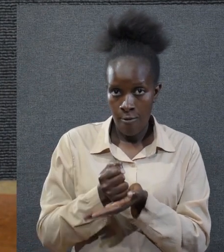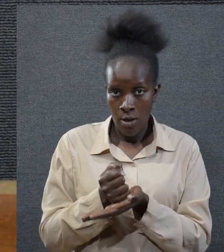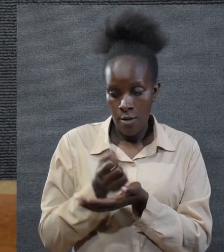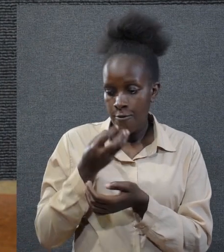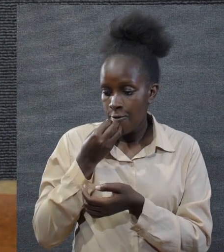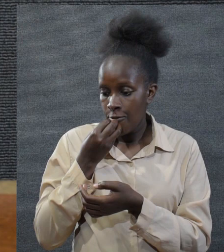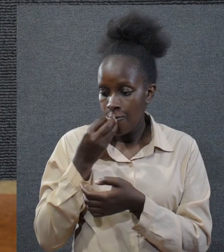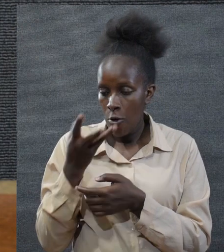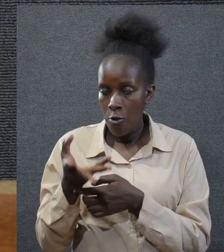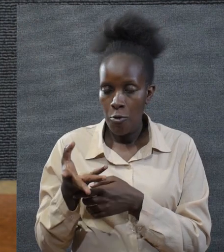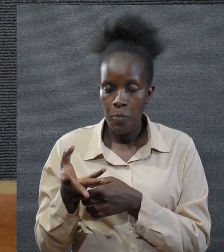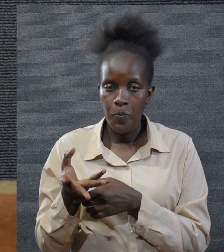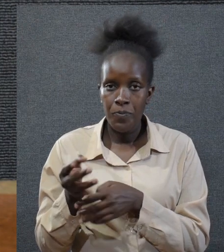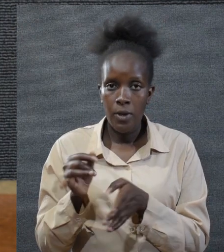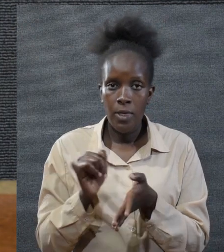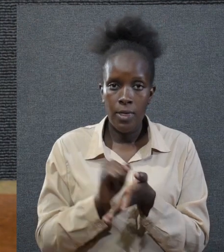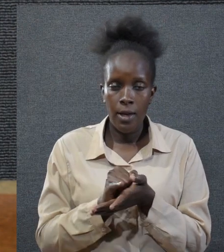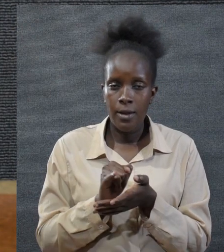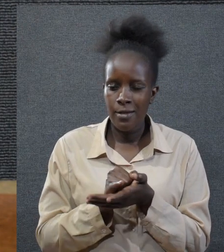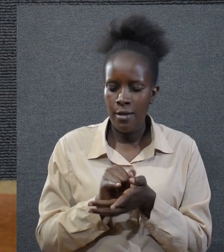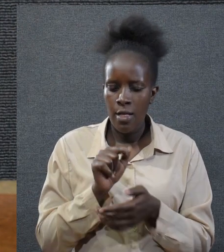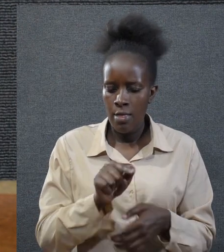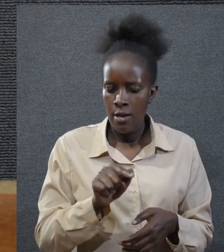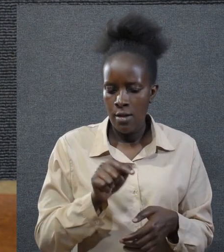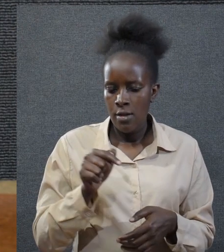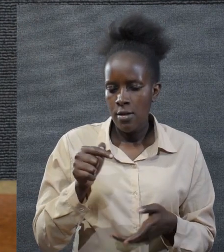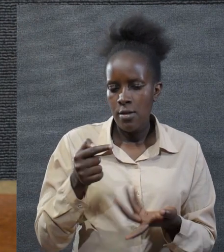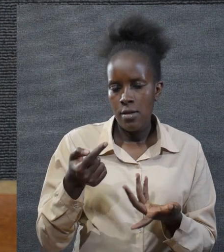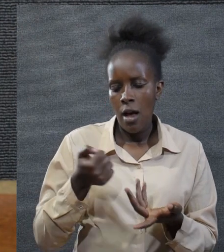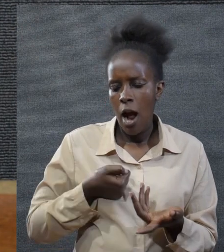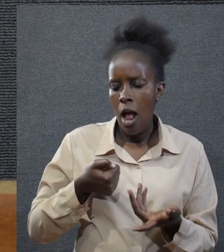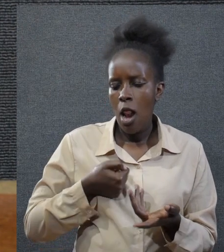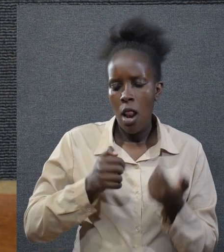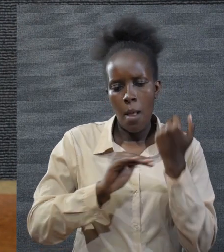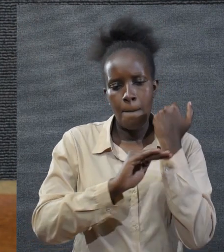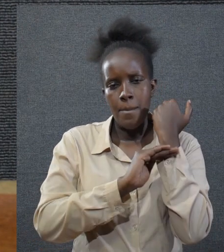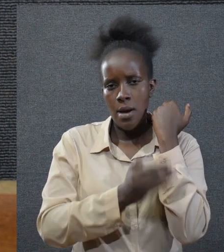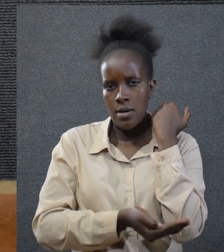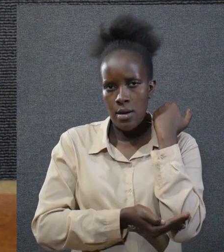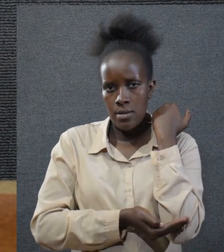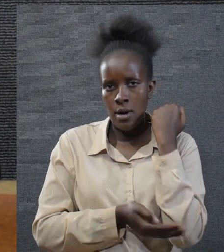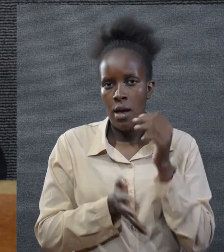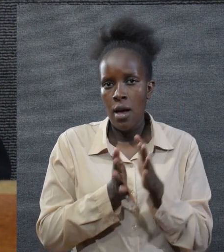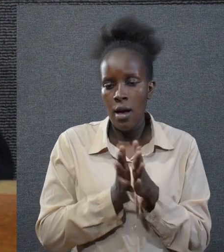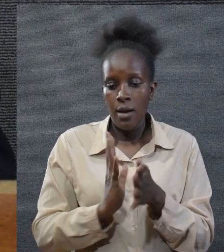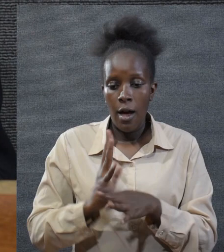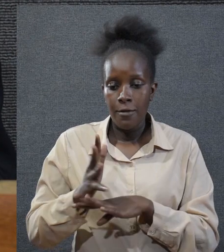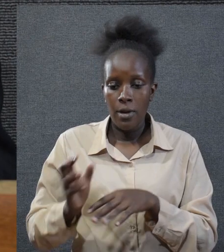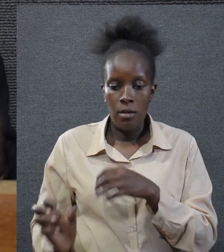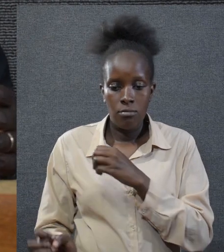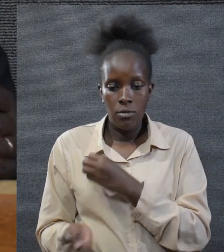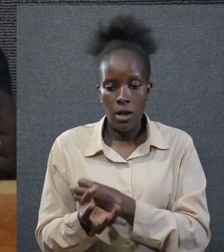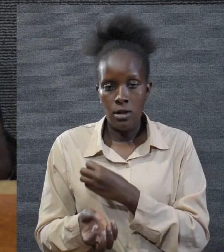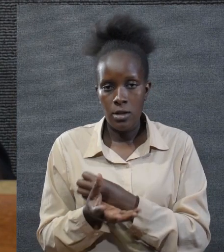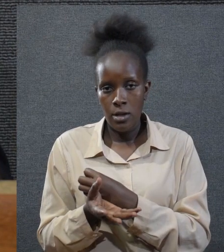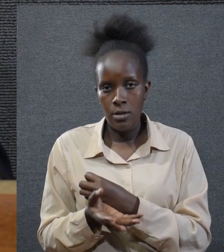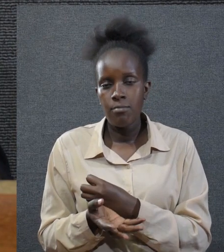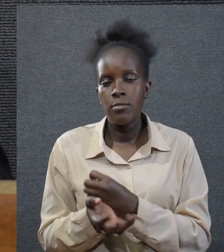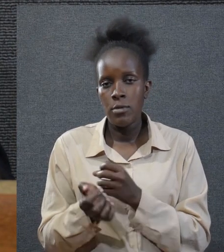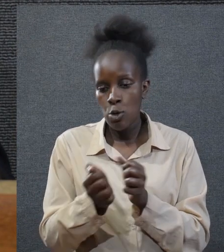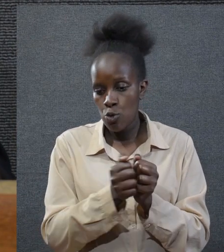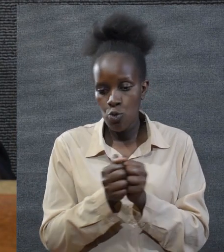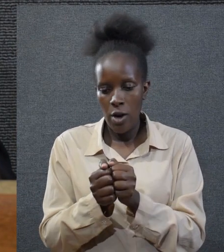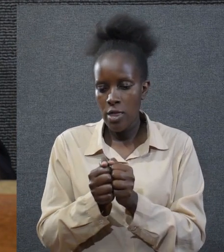There, she informed him that she was pregnant. And after counseling